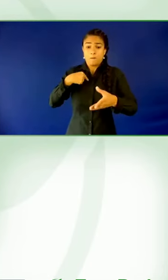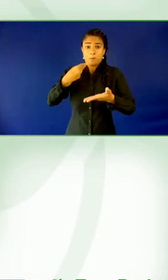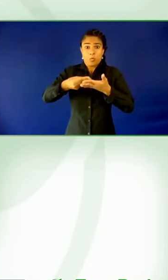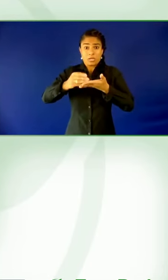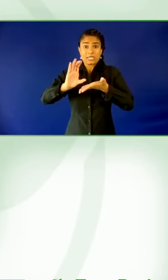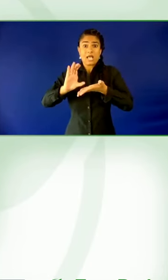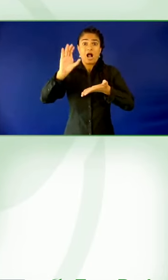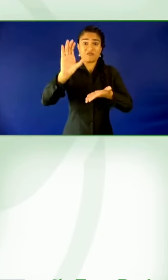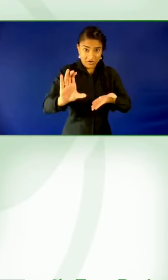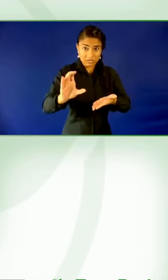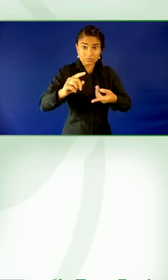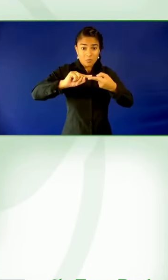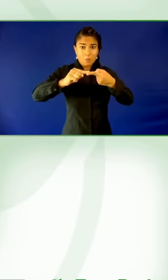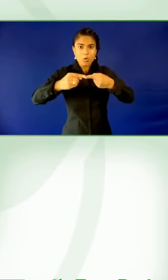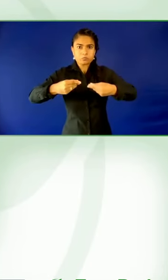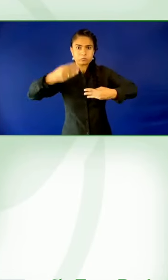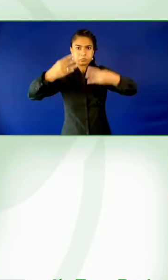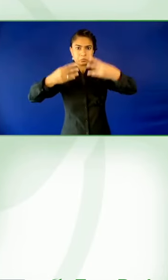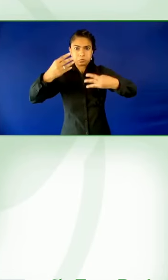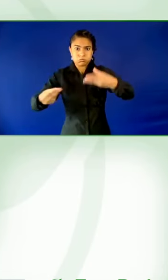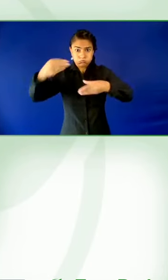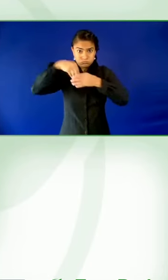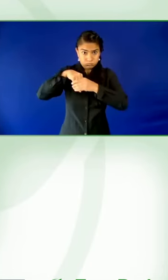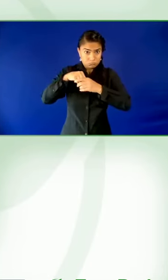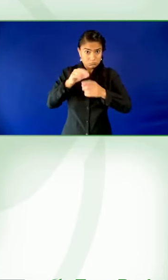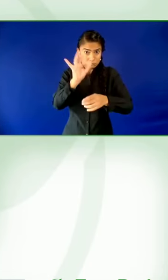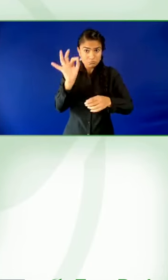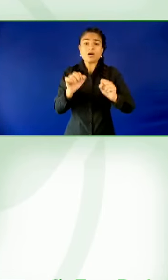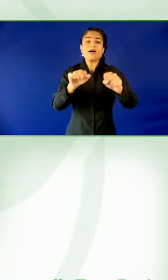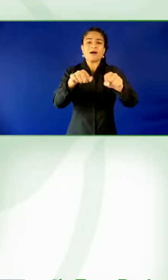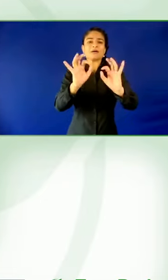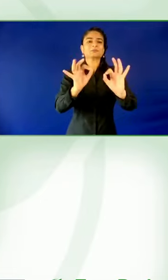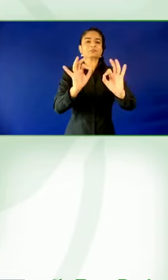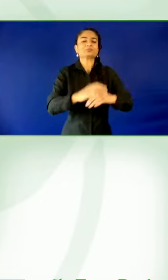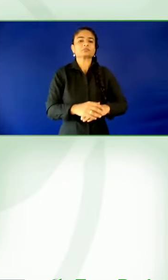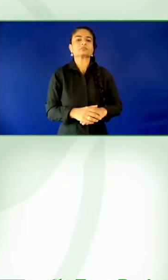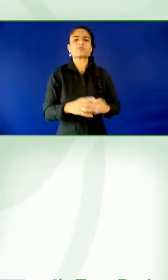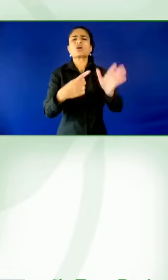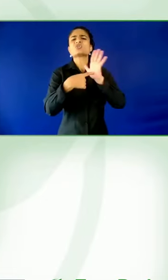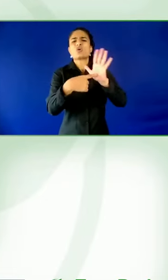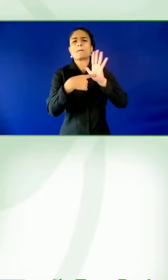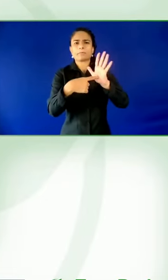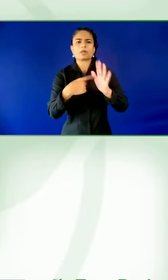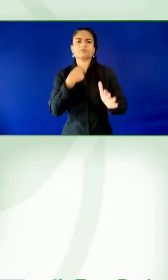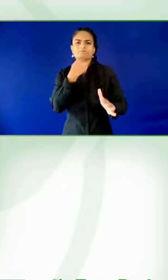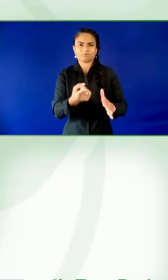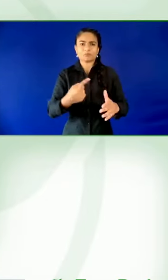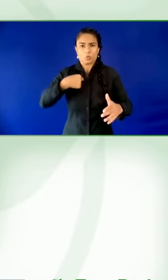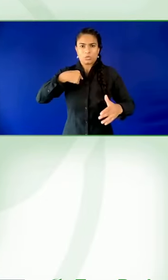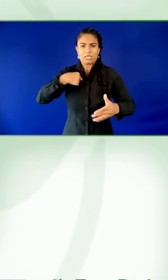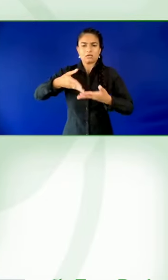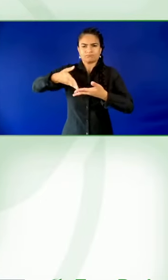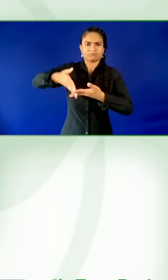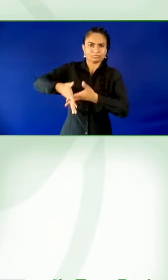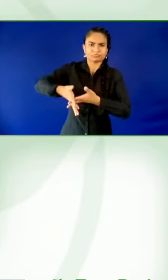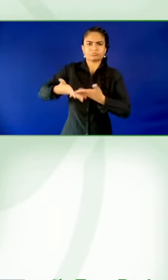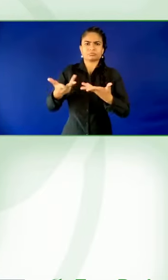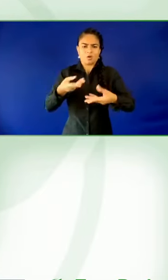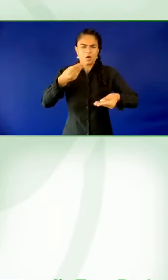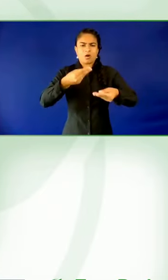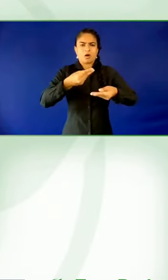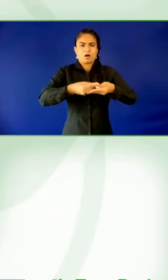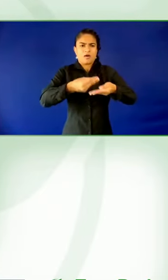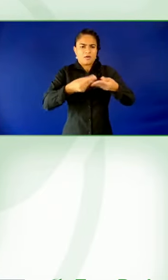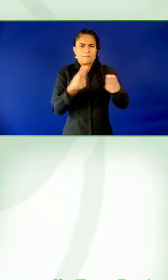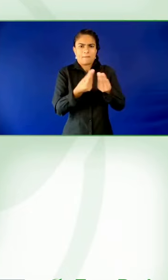you know, are your web platforms, are your digital platforms accessible? So by pushing out our expectations to that supply chain, that's going